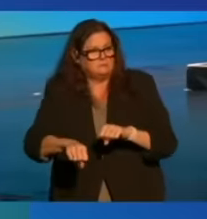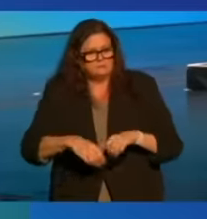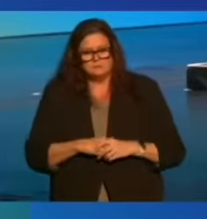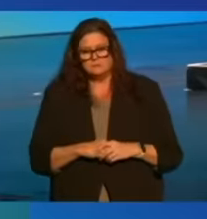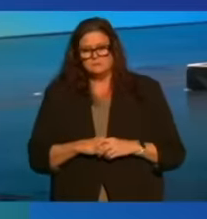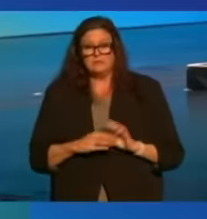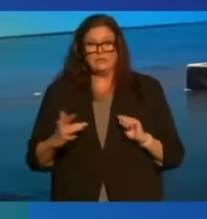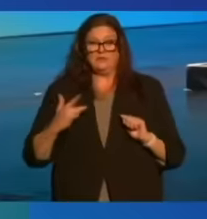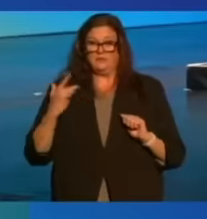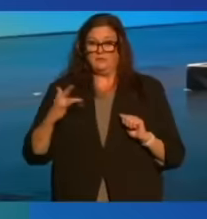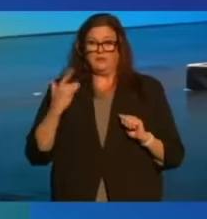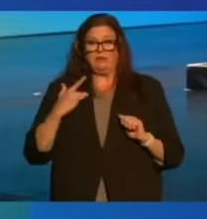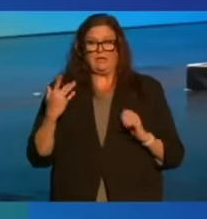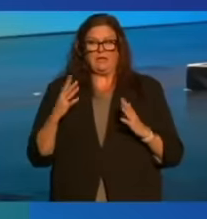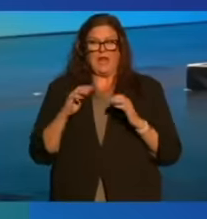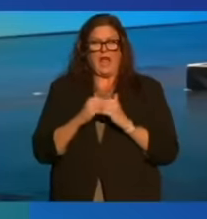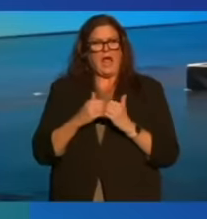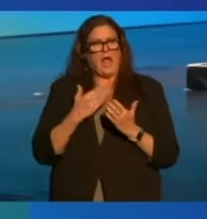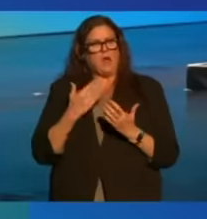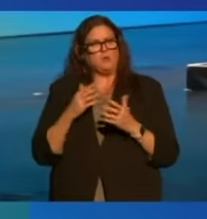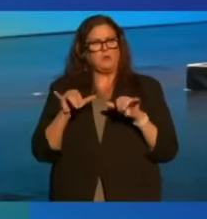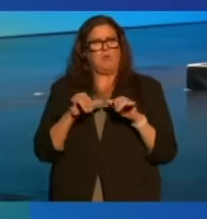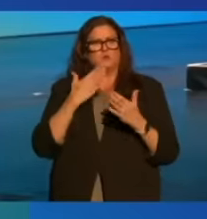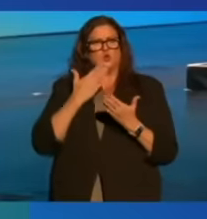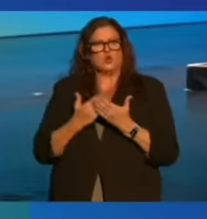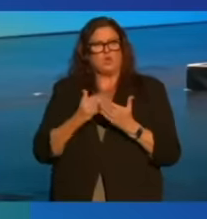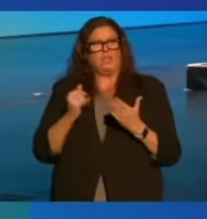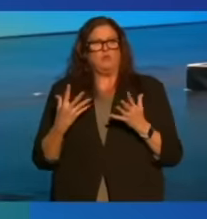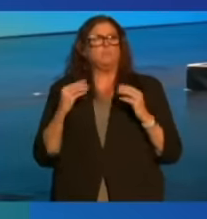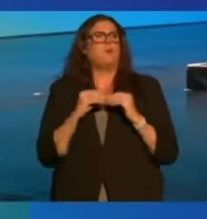The sense that the only measure of our well-being is more stuff.